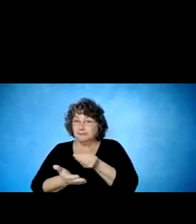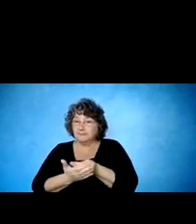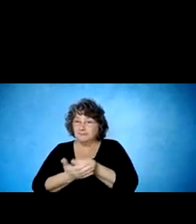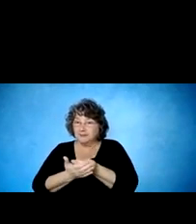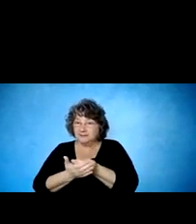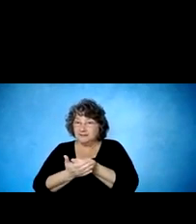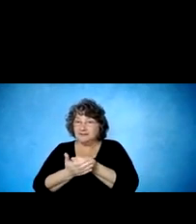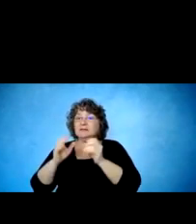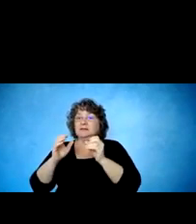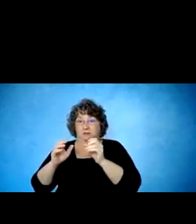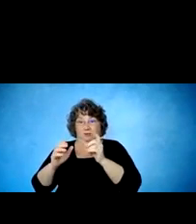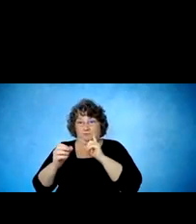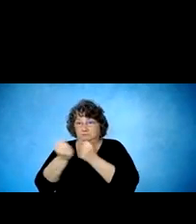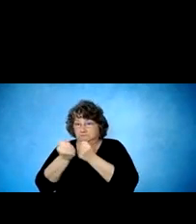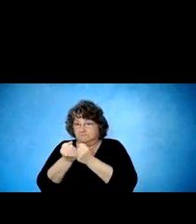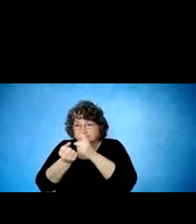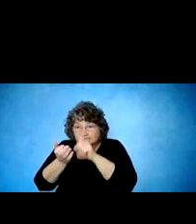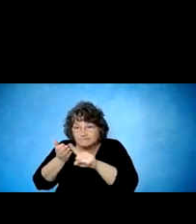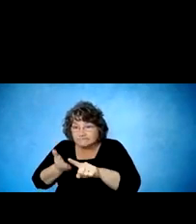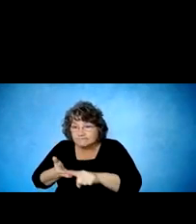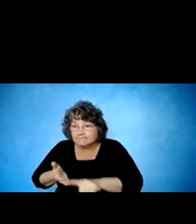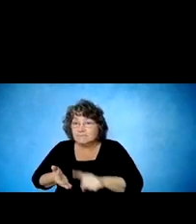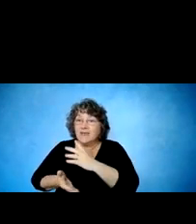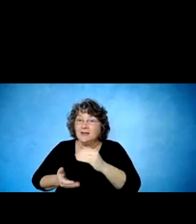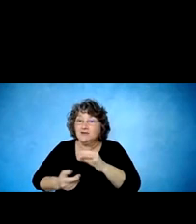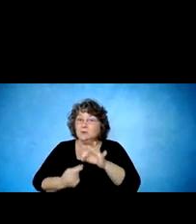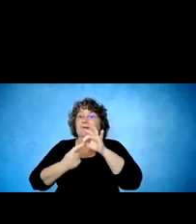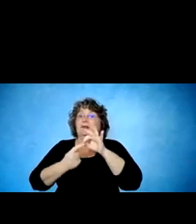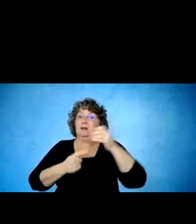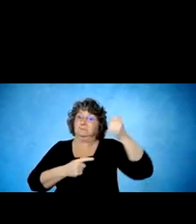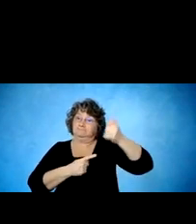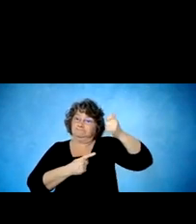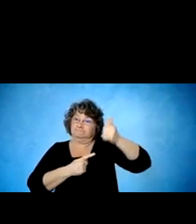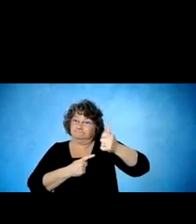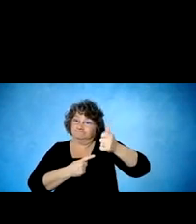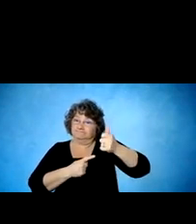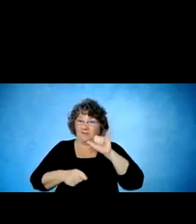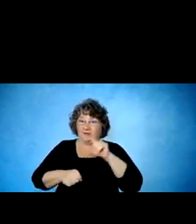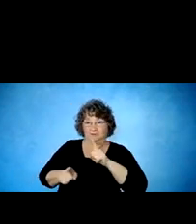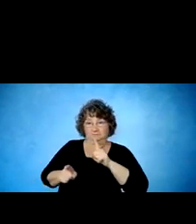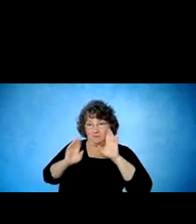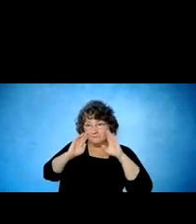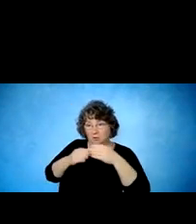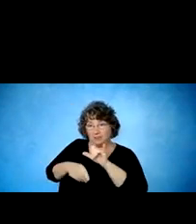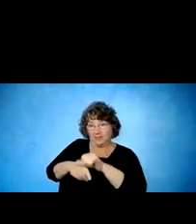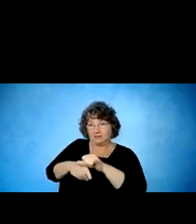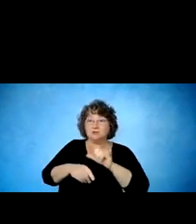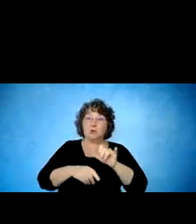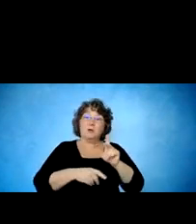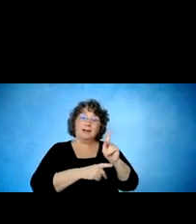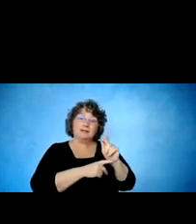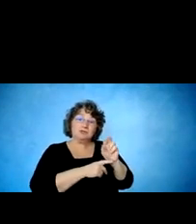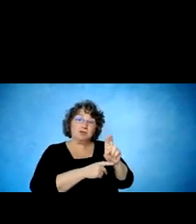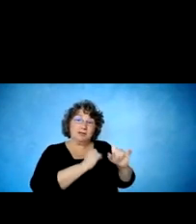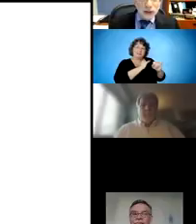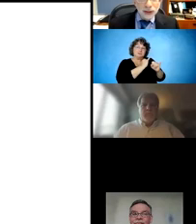education and vocational grant funding as part of their organization. So Kessler Institute is owned by a